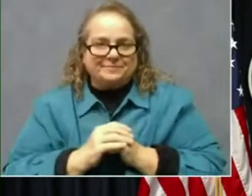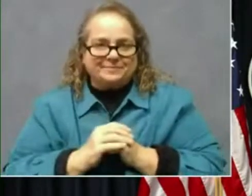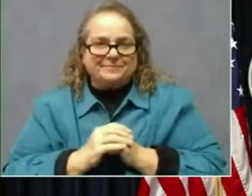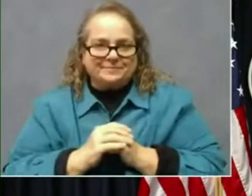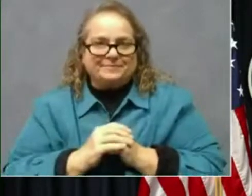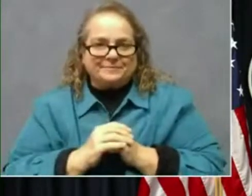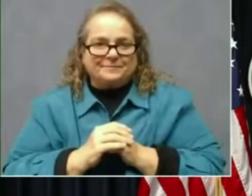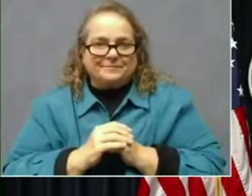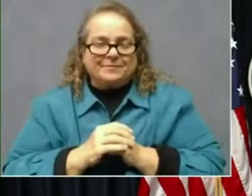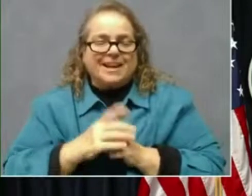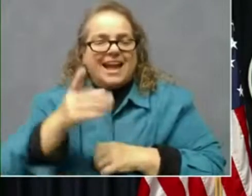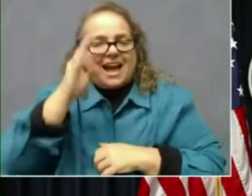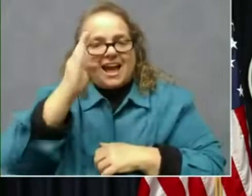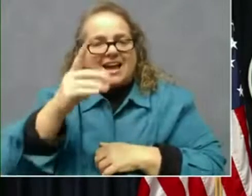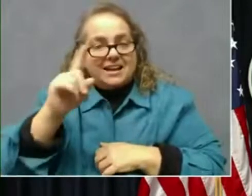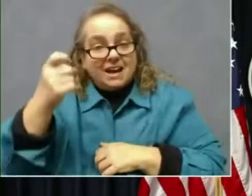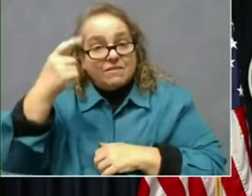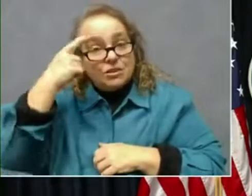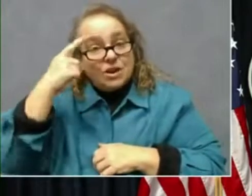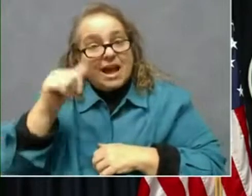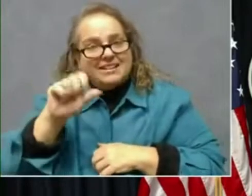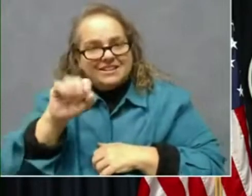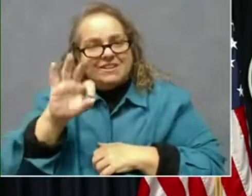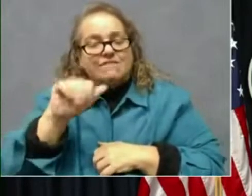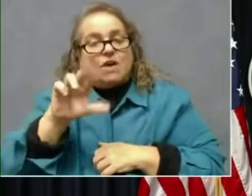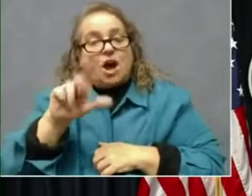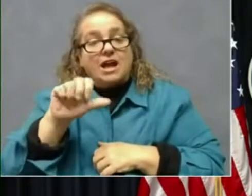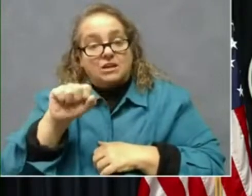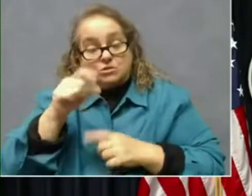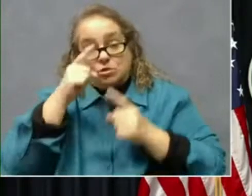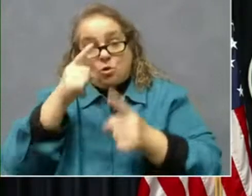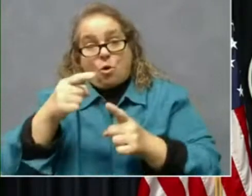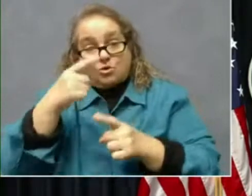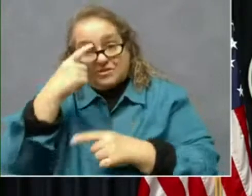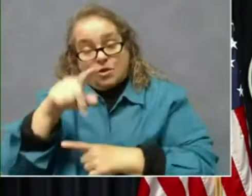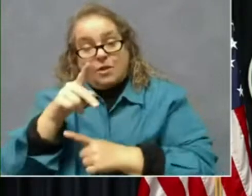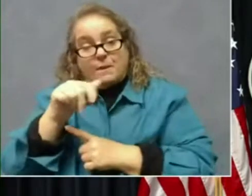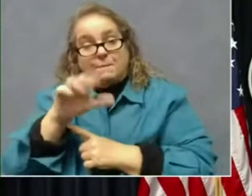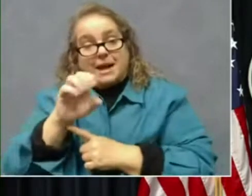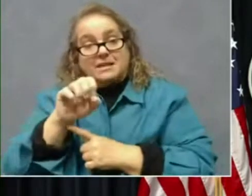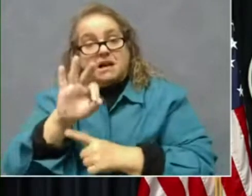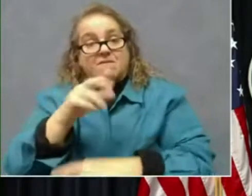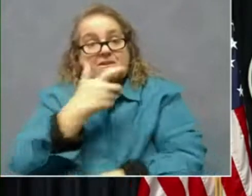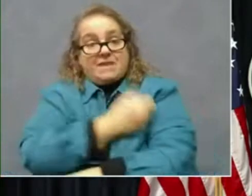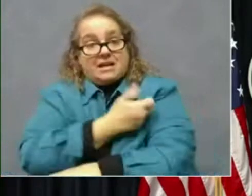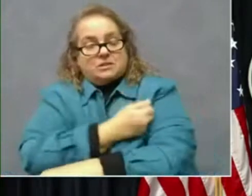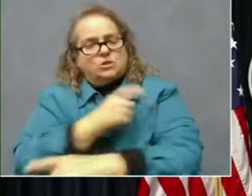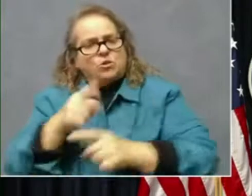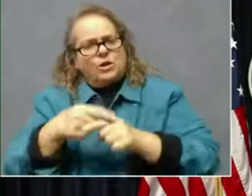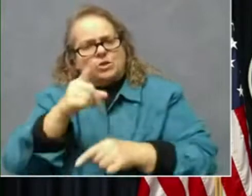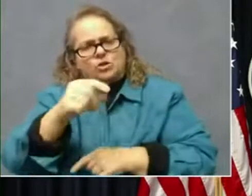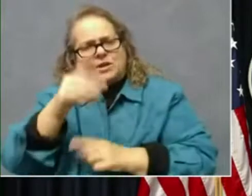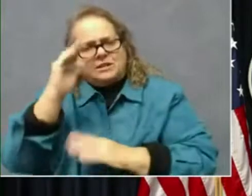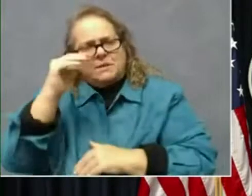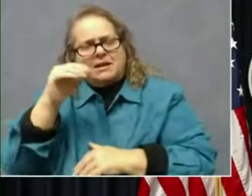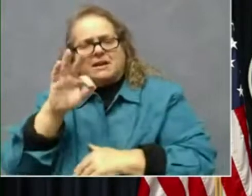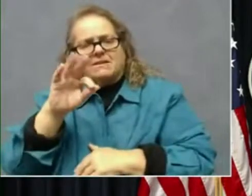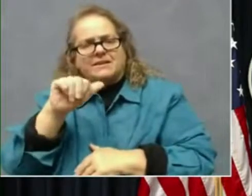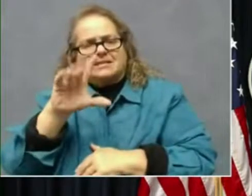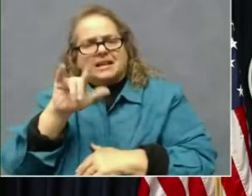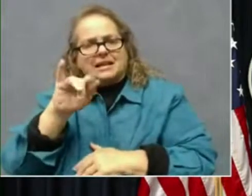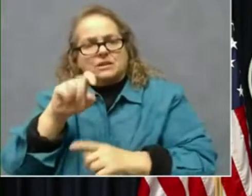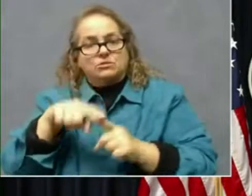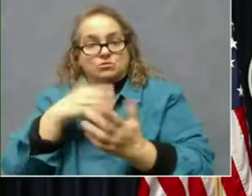Hi, governor. Um, as far as the goal for the pace of vaccinating, when do you expect facilities to reach that immediately